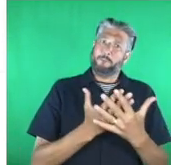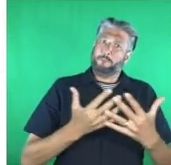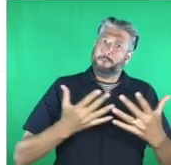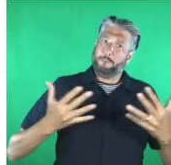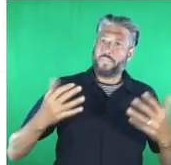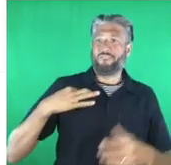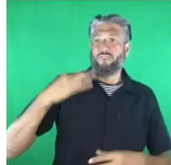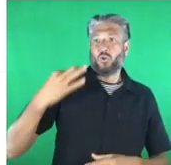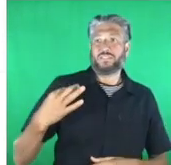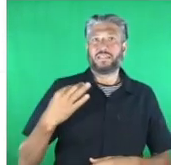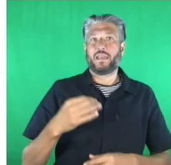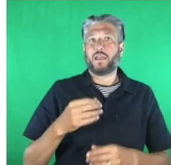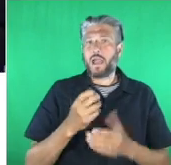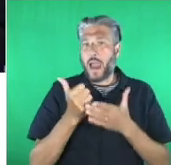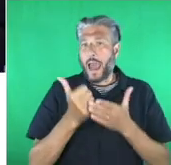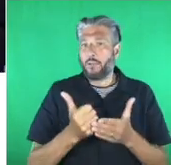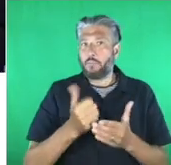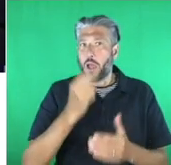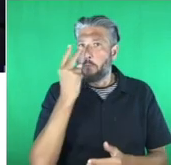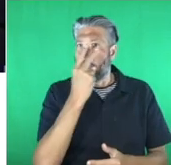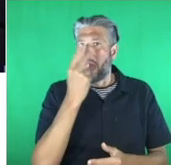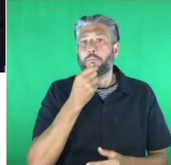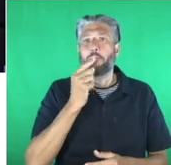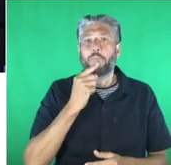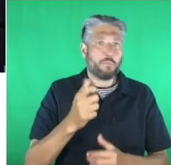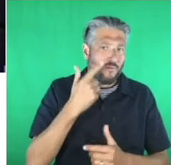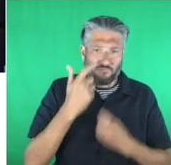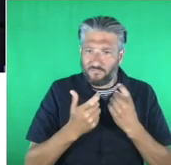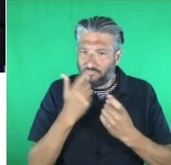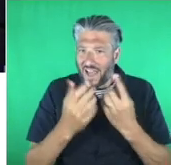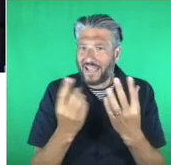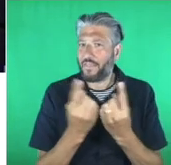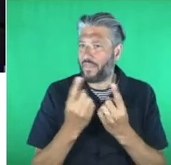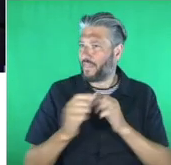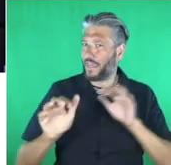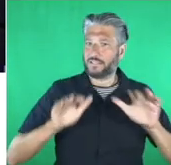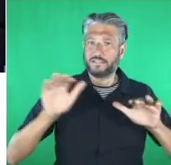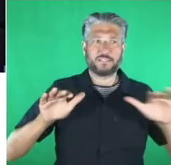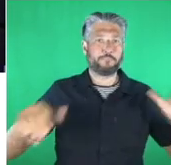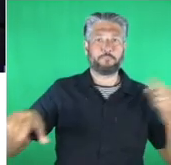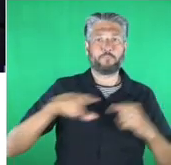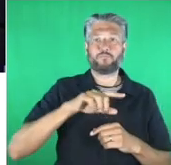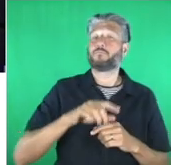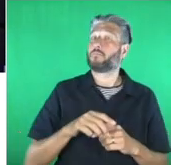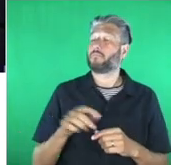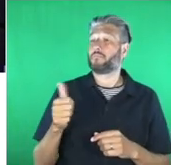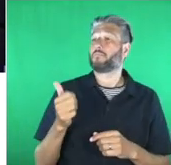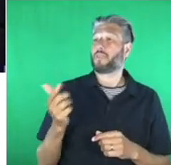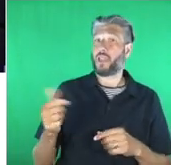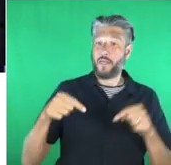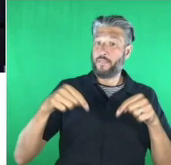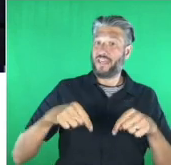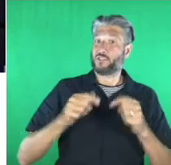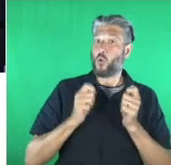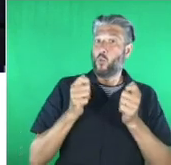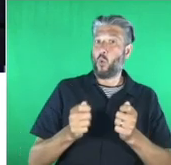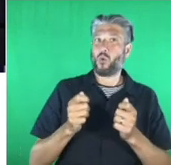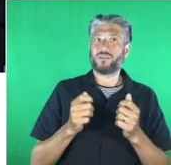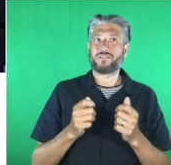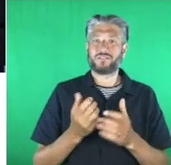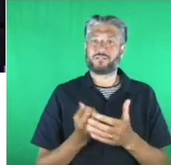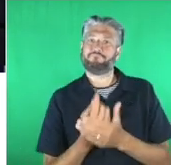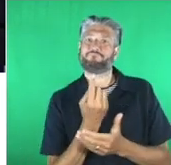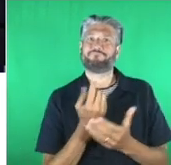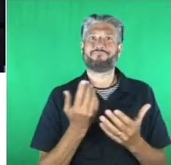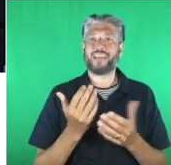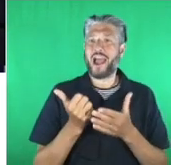sighted people to find things around them of course the beauty of the exposure that being part of an award ceremony like this gives you is it allows you to get that